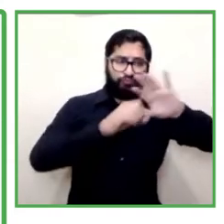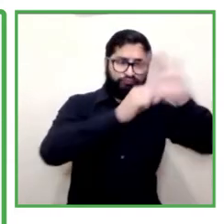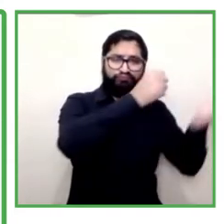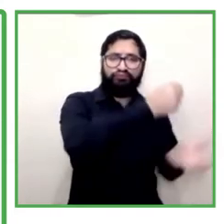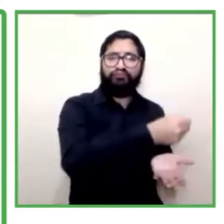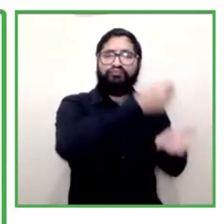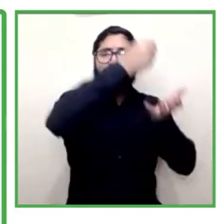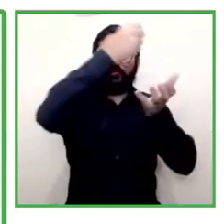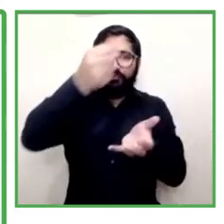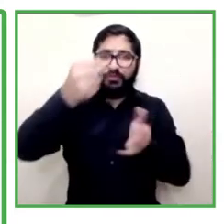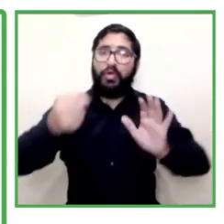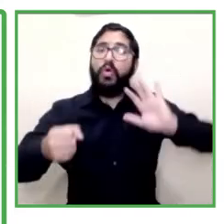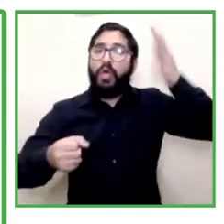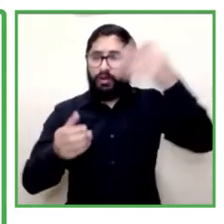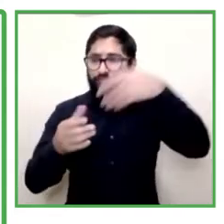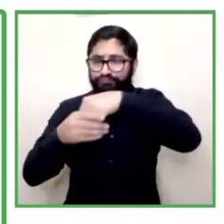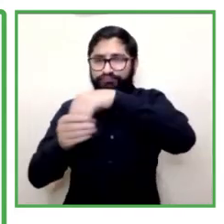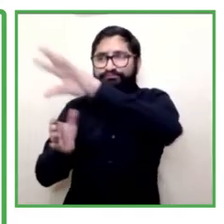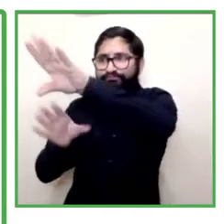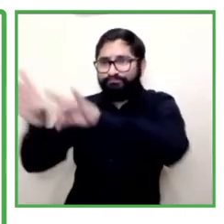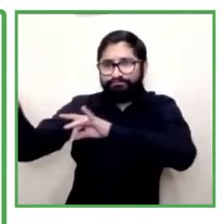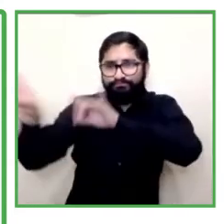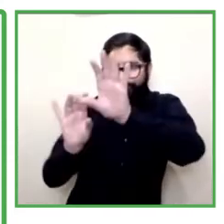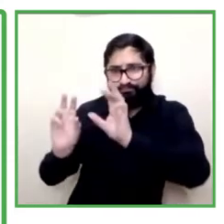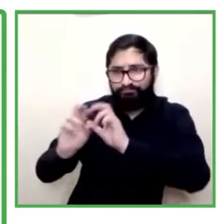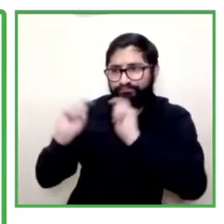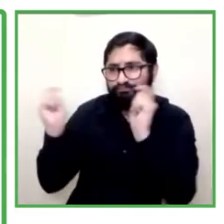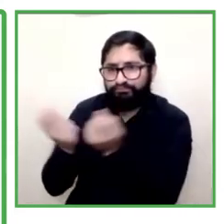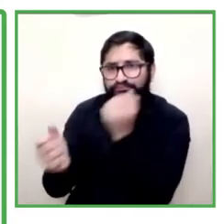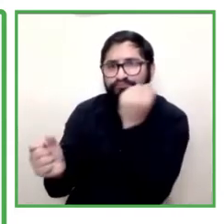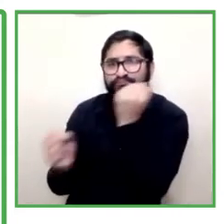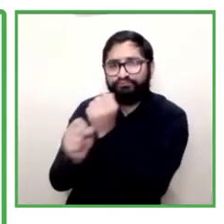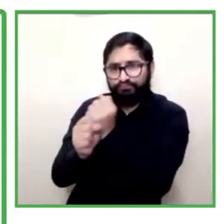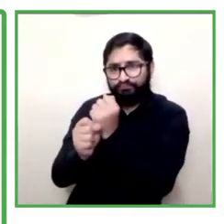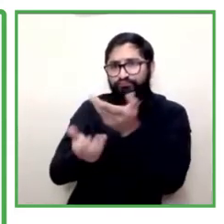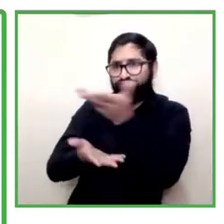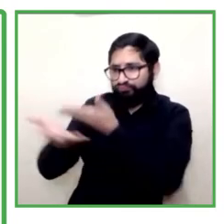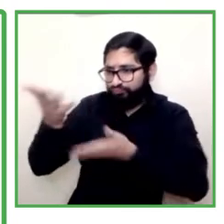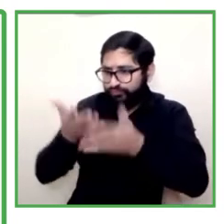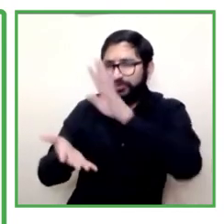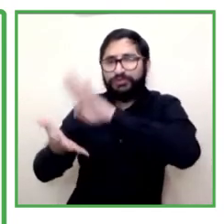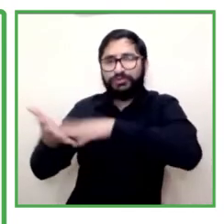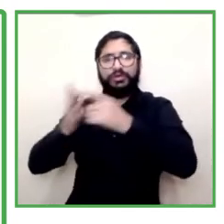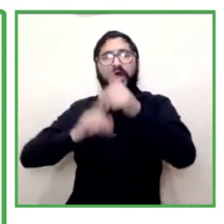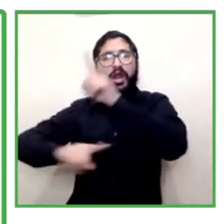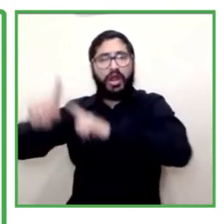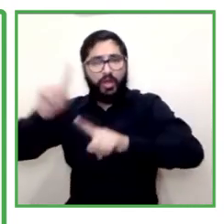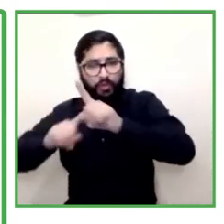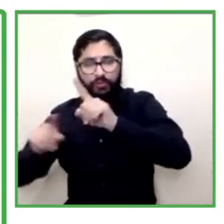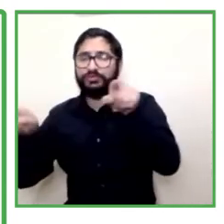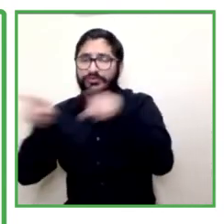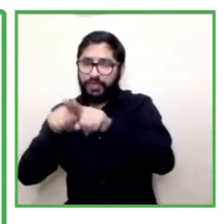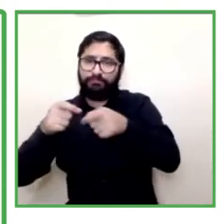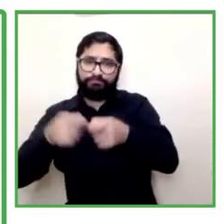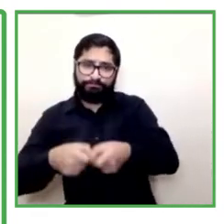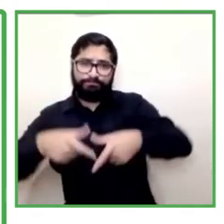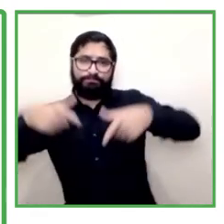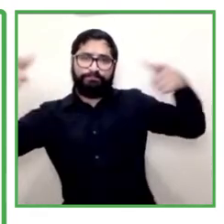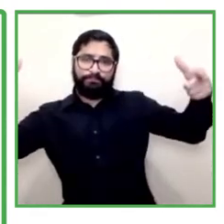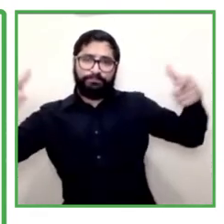increased for hiring interpreters for sign language they've also increased sponsorship